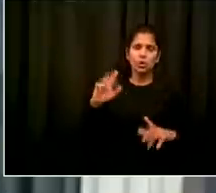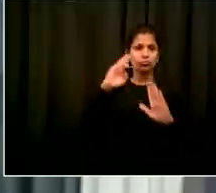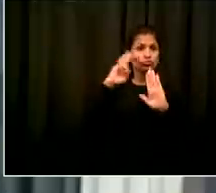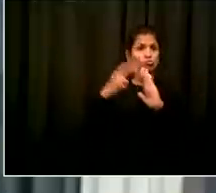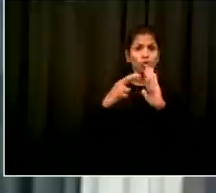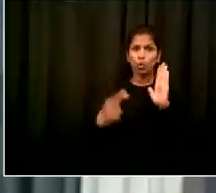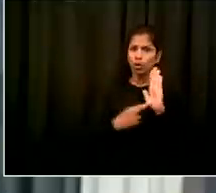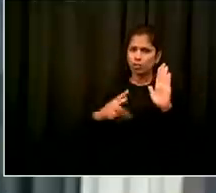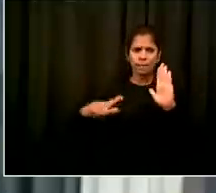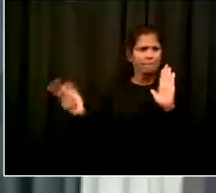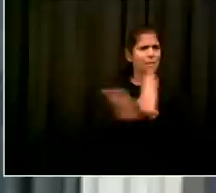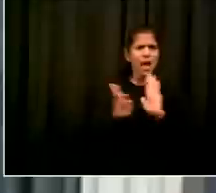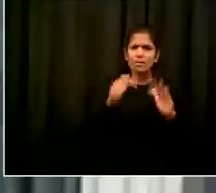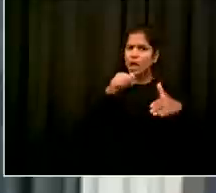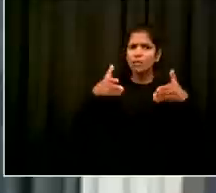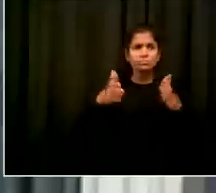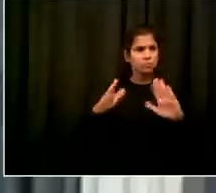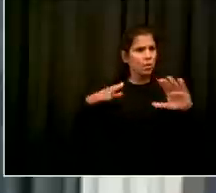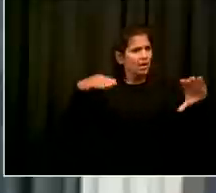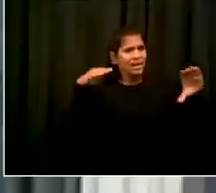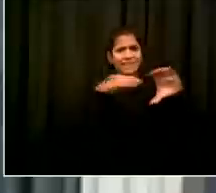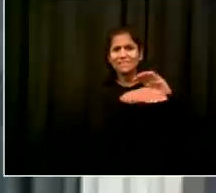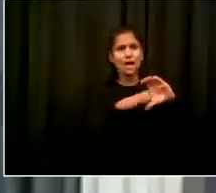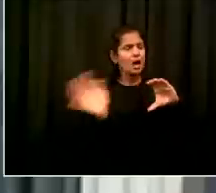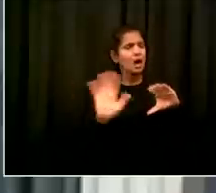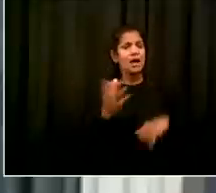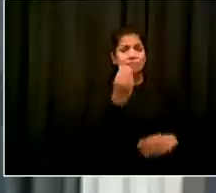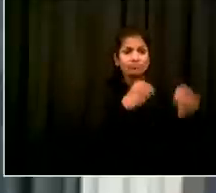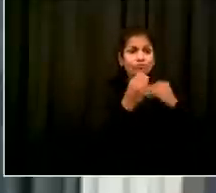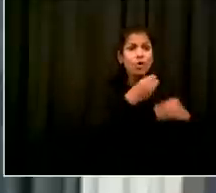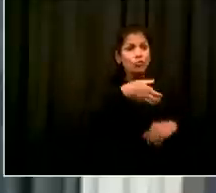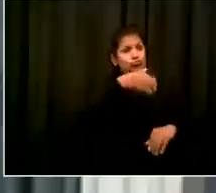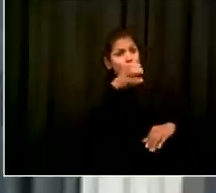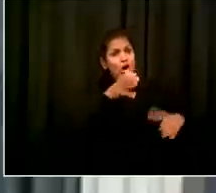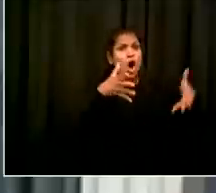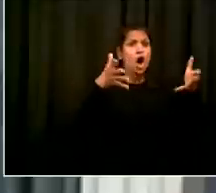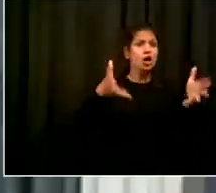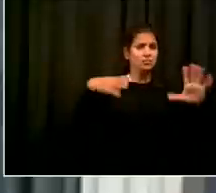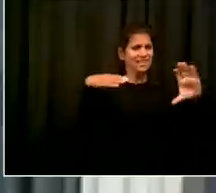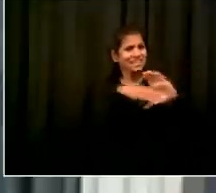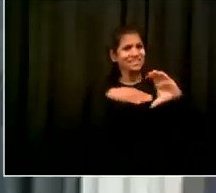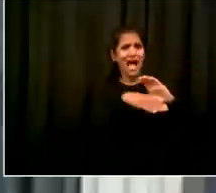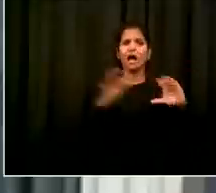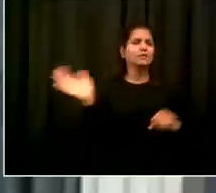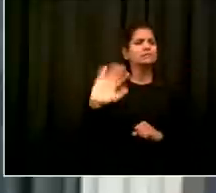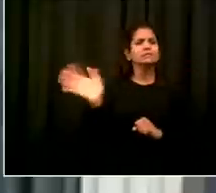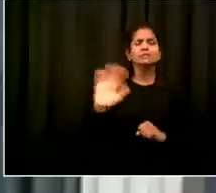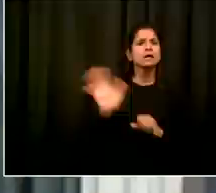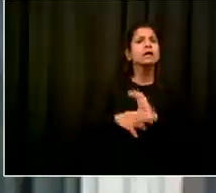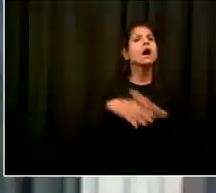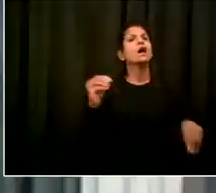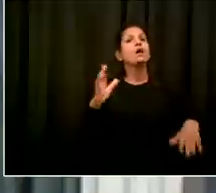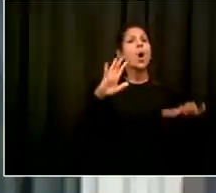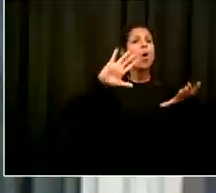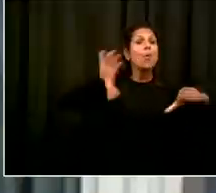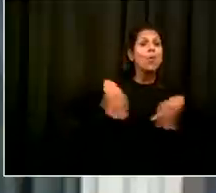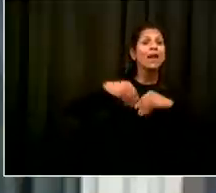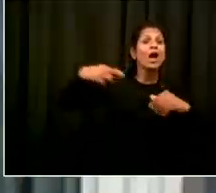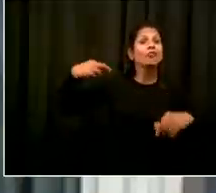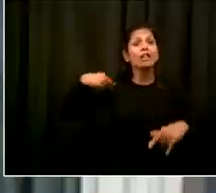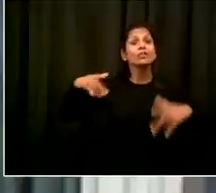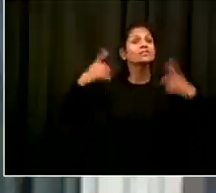event um if you're having uh large gatherings with many people indoors and particularly